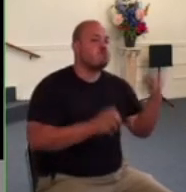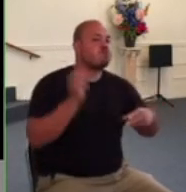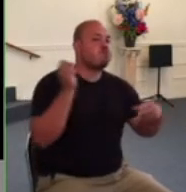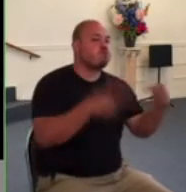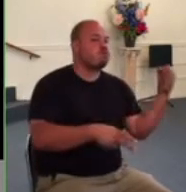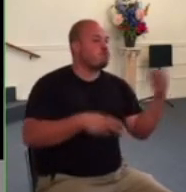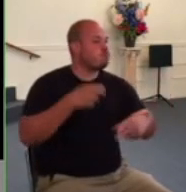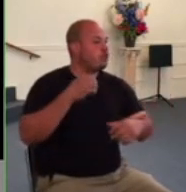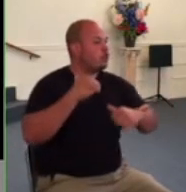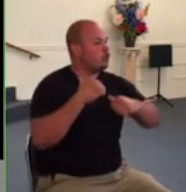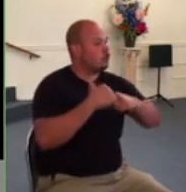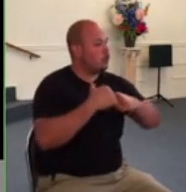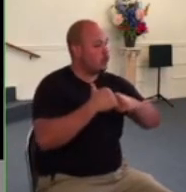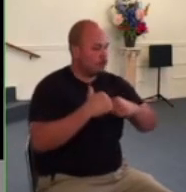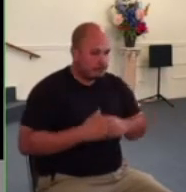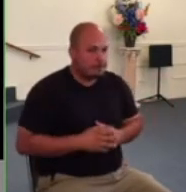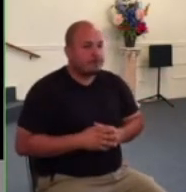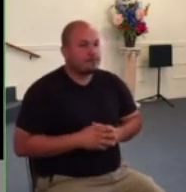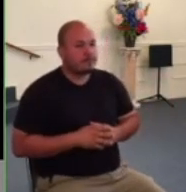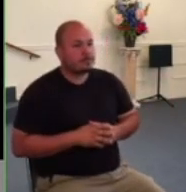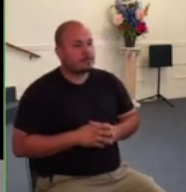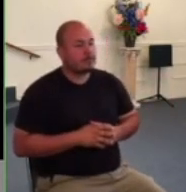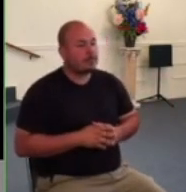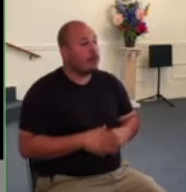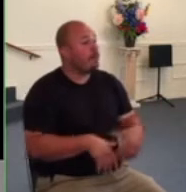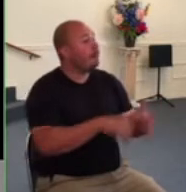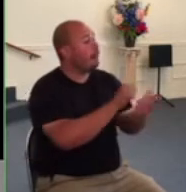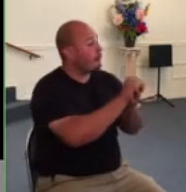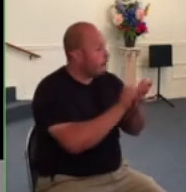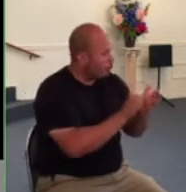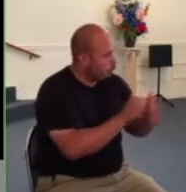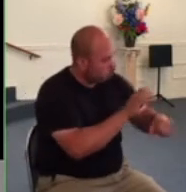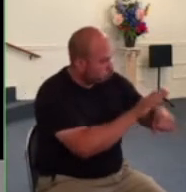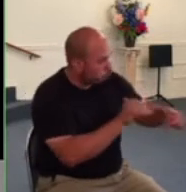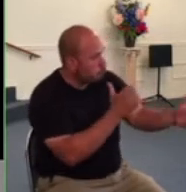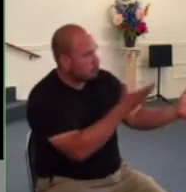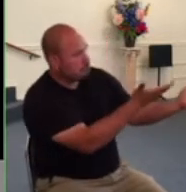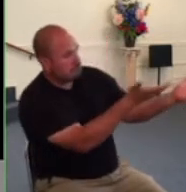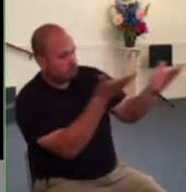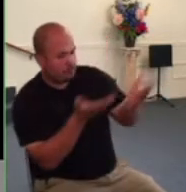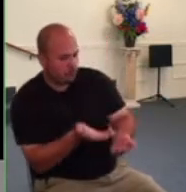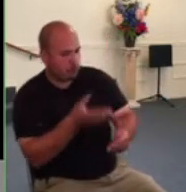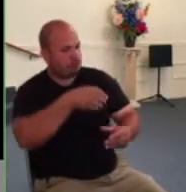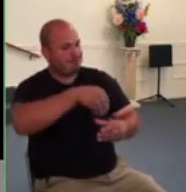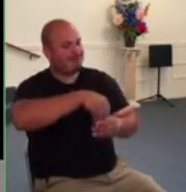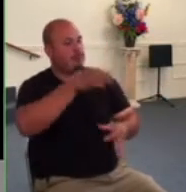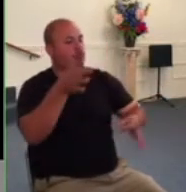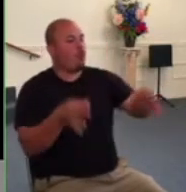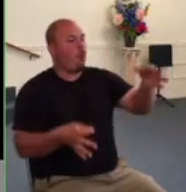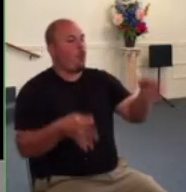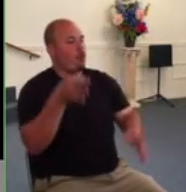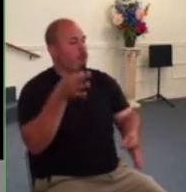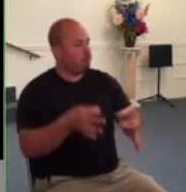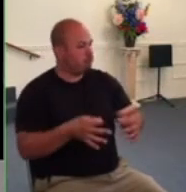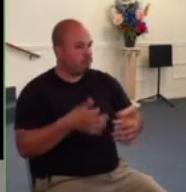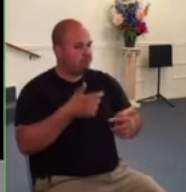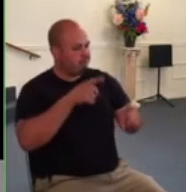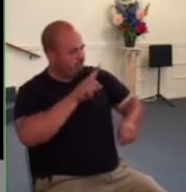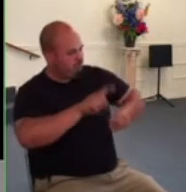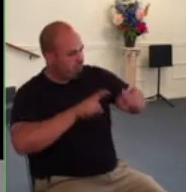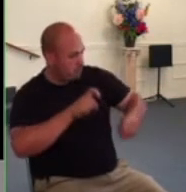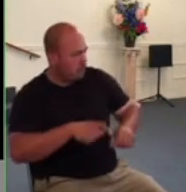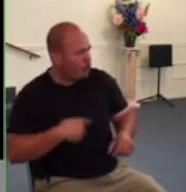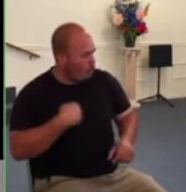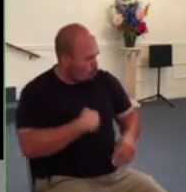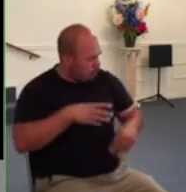then the apostles were brought in and made to appear before the sanhedrin to be questioned by the high priest we gave you strict